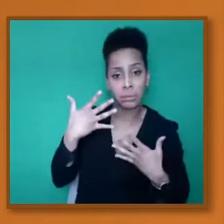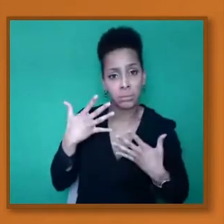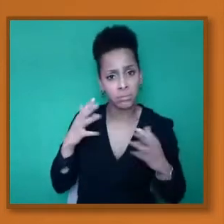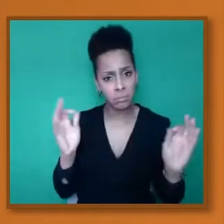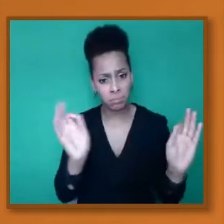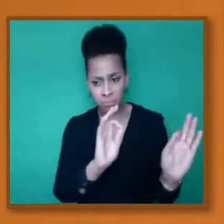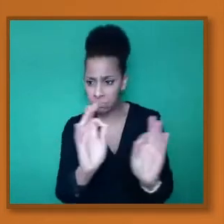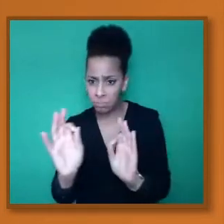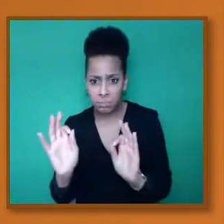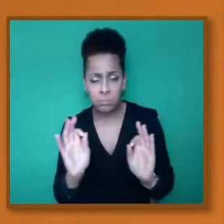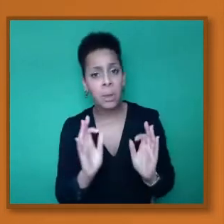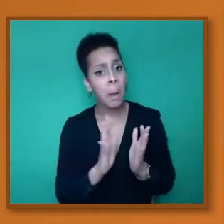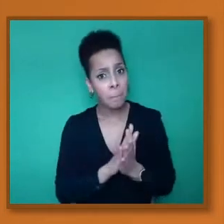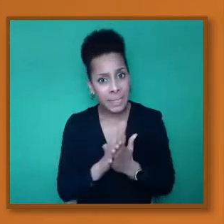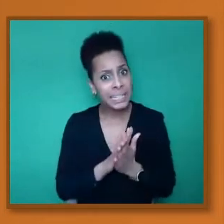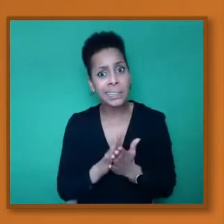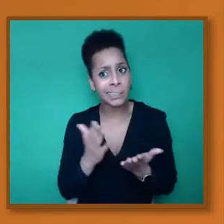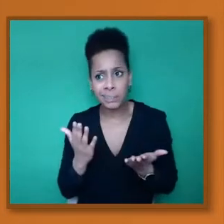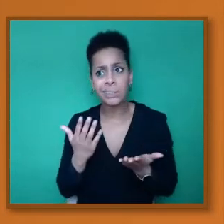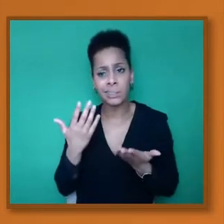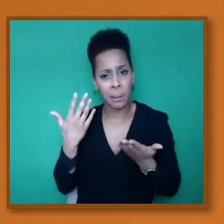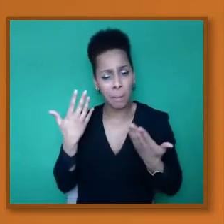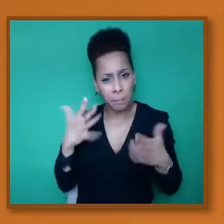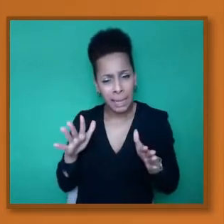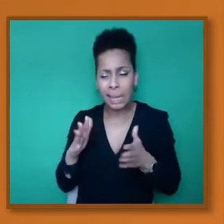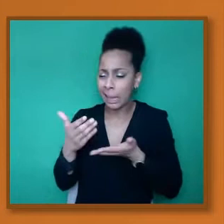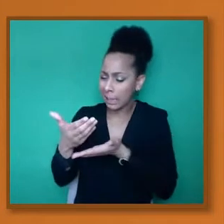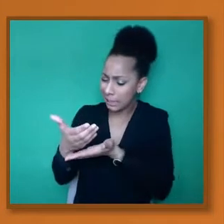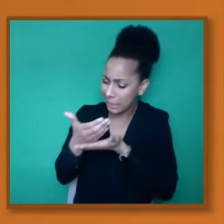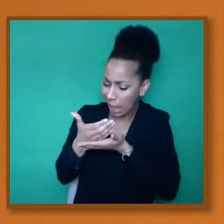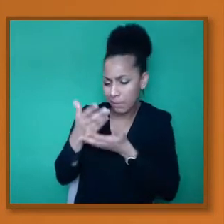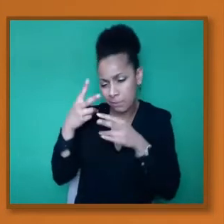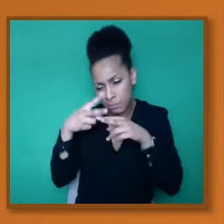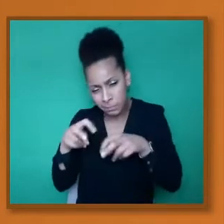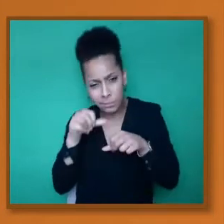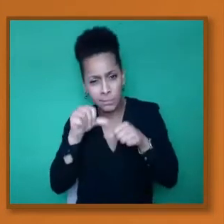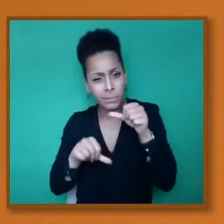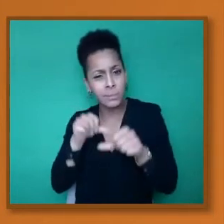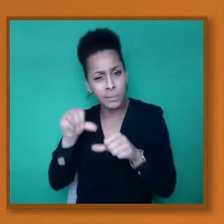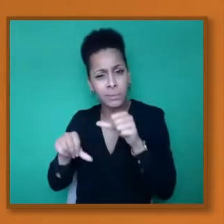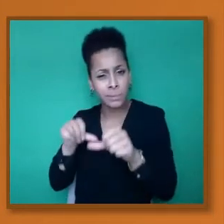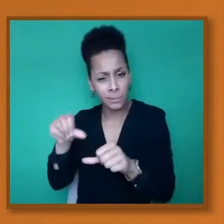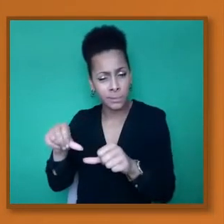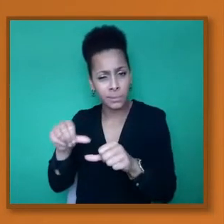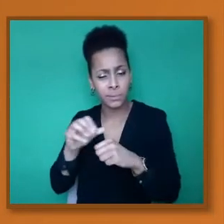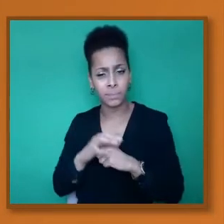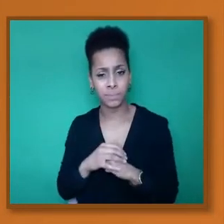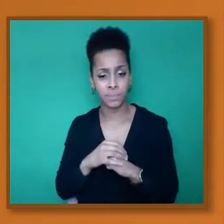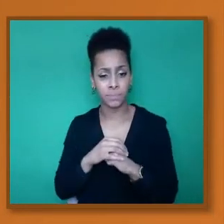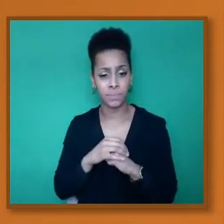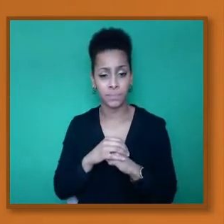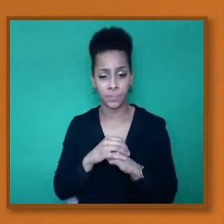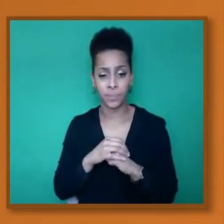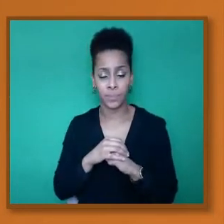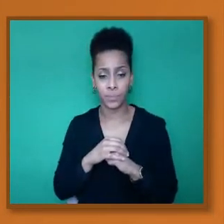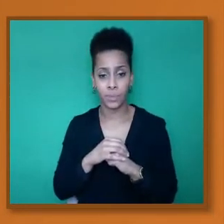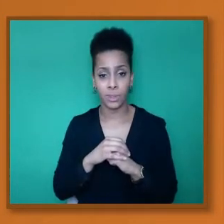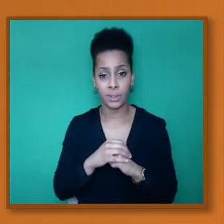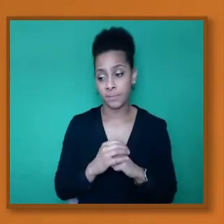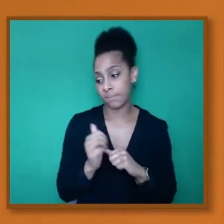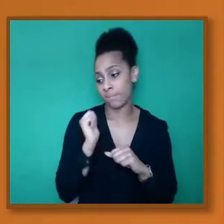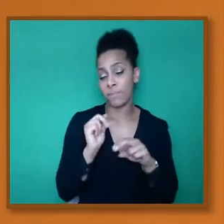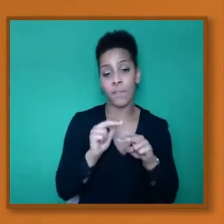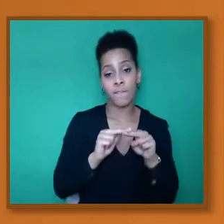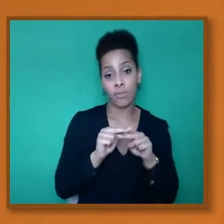of Friday, I think I was listening to the news this morning. They're saying that over 50 percent of the UK population has now